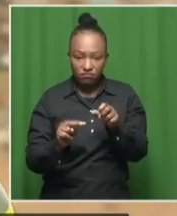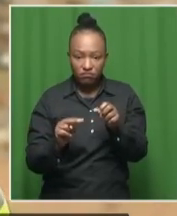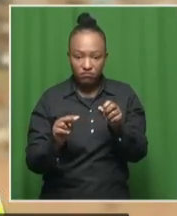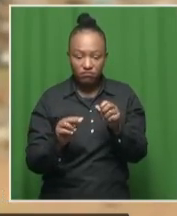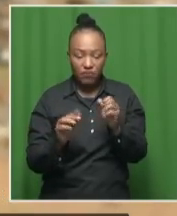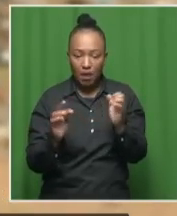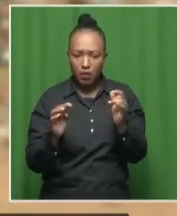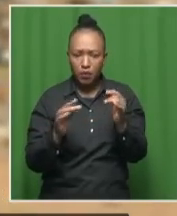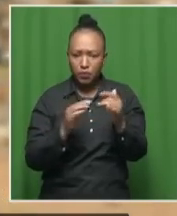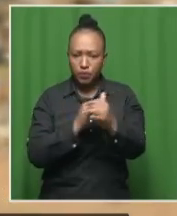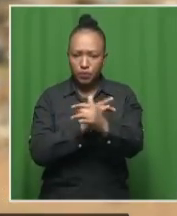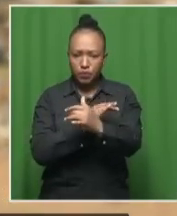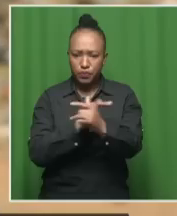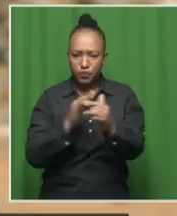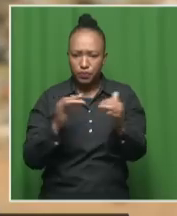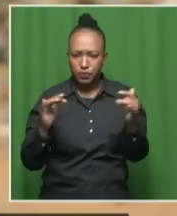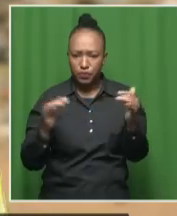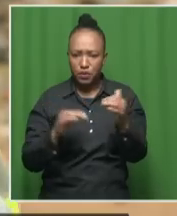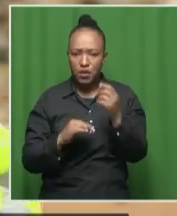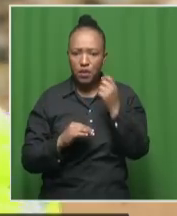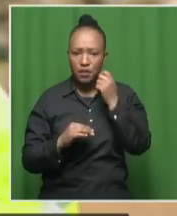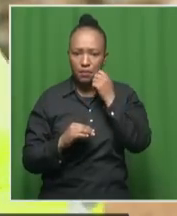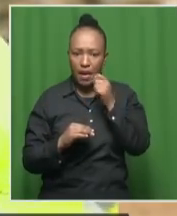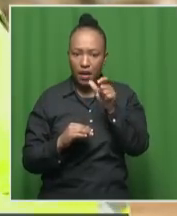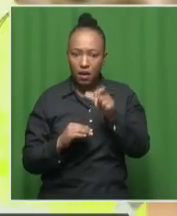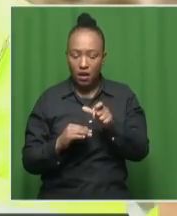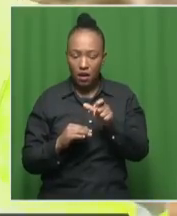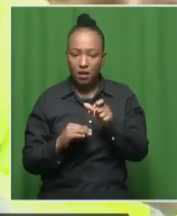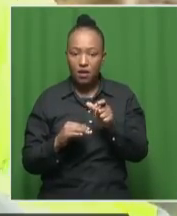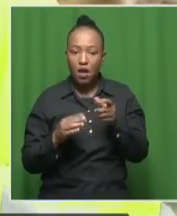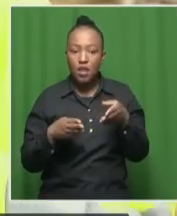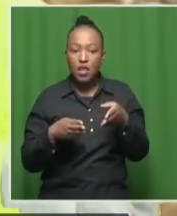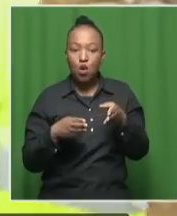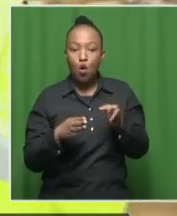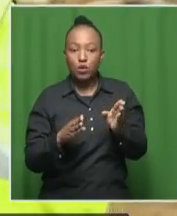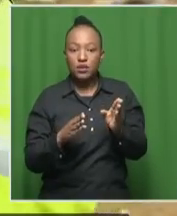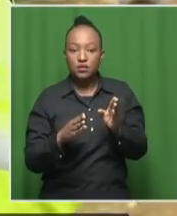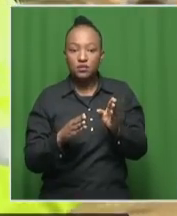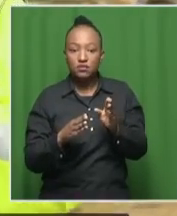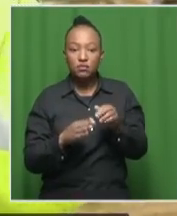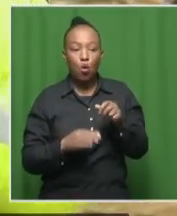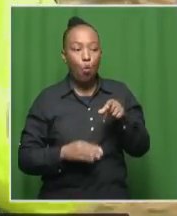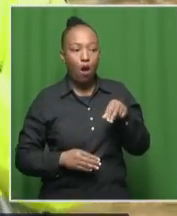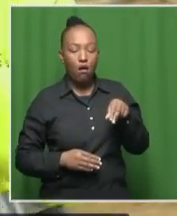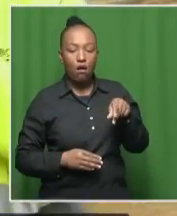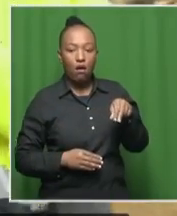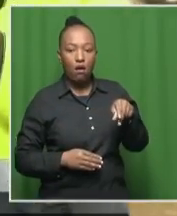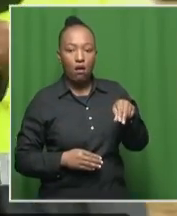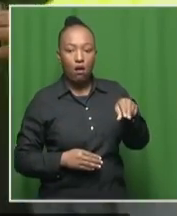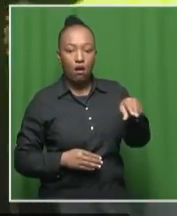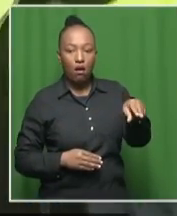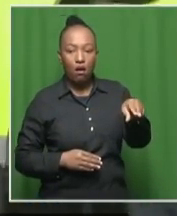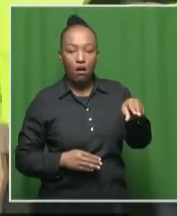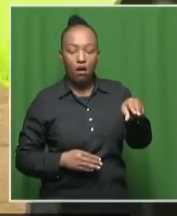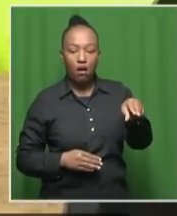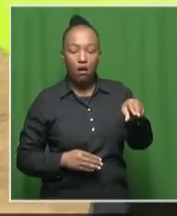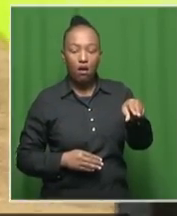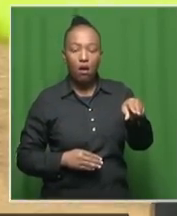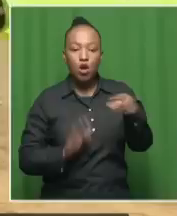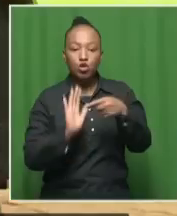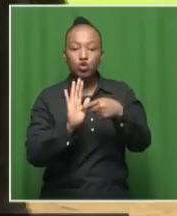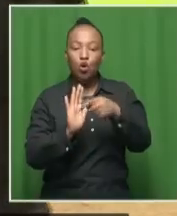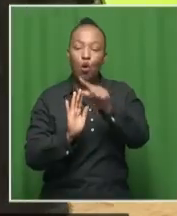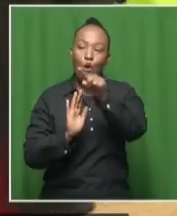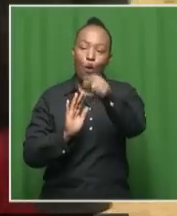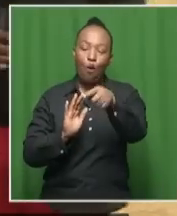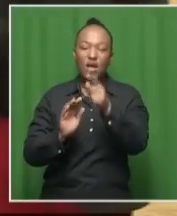taking place here. There's a guy across the road and I've been watching him and he's been signaling to the guys in the